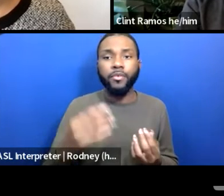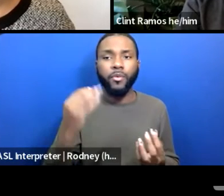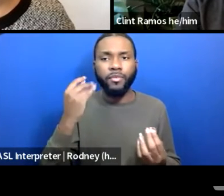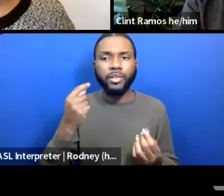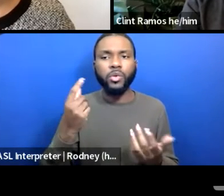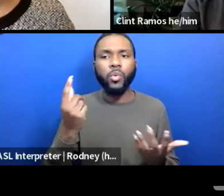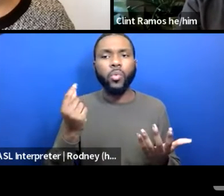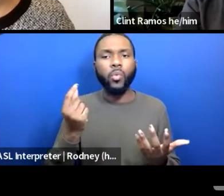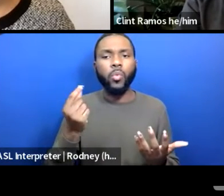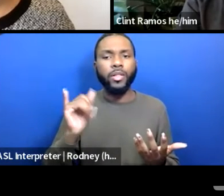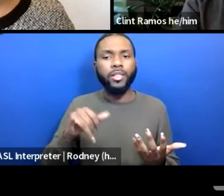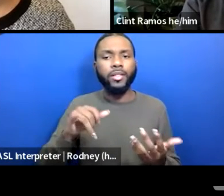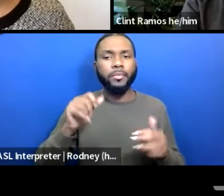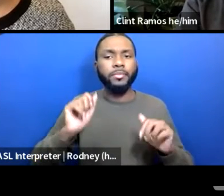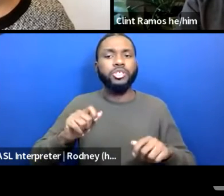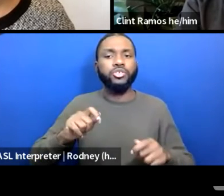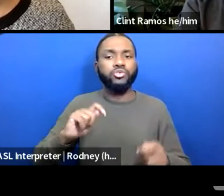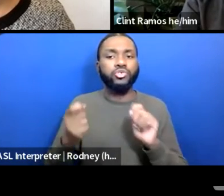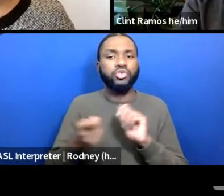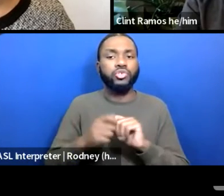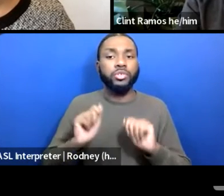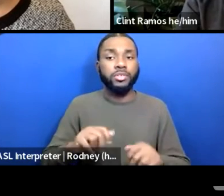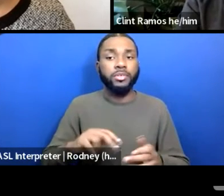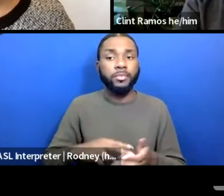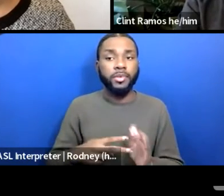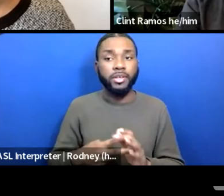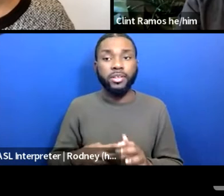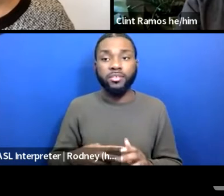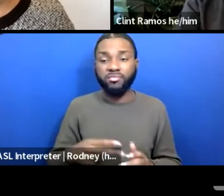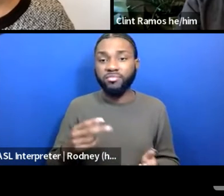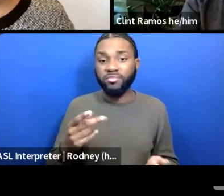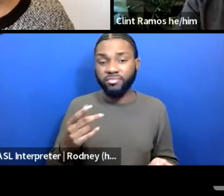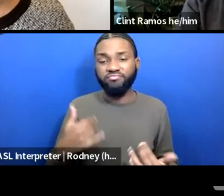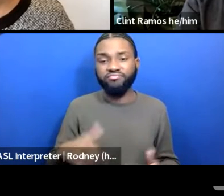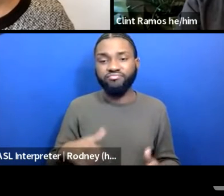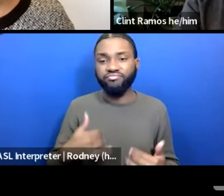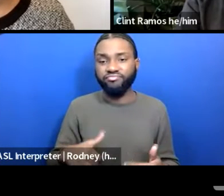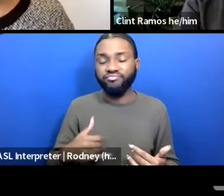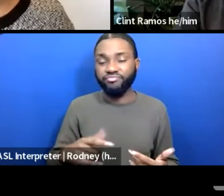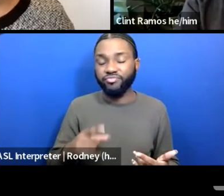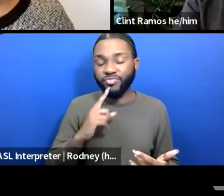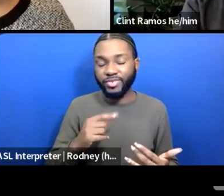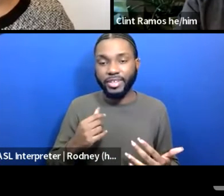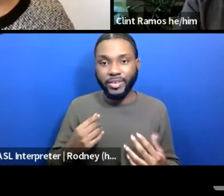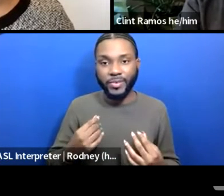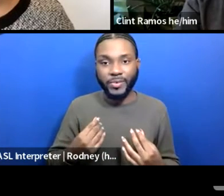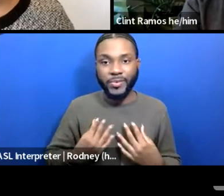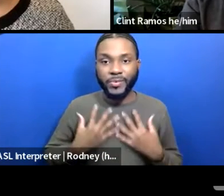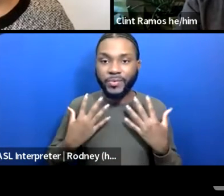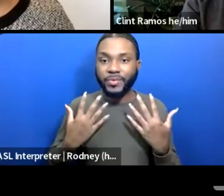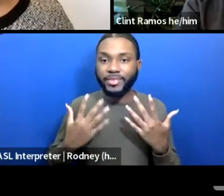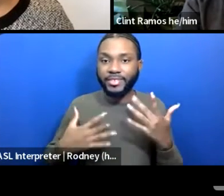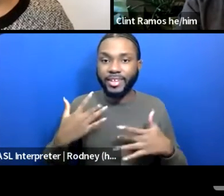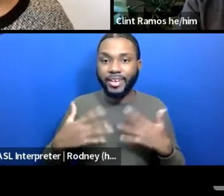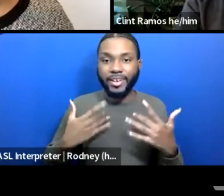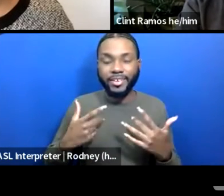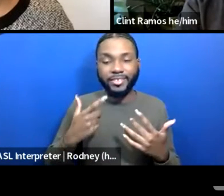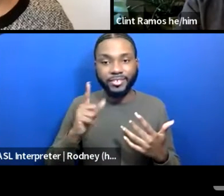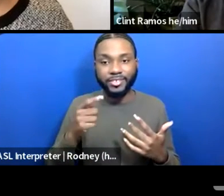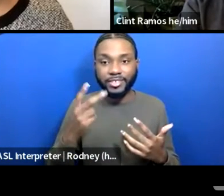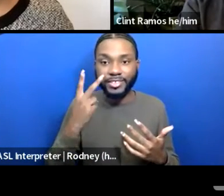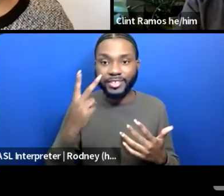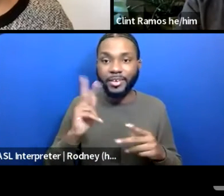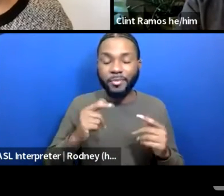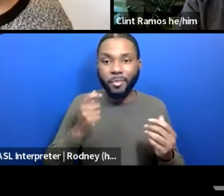changes could mean, it's been so exciting to just watch light bulb